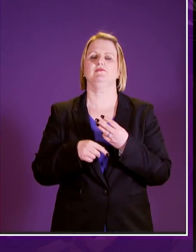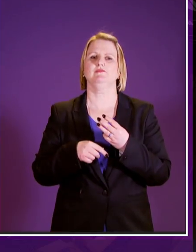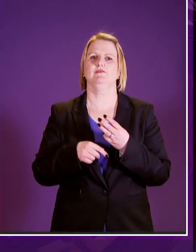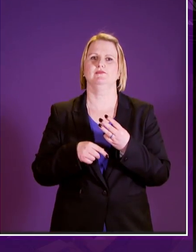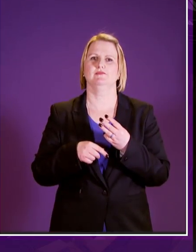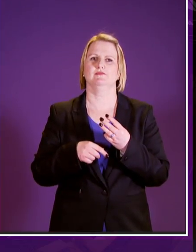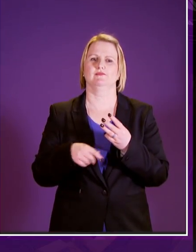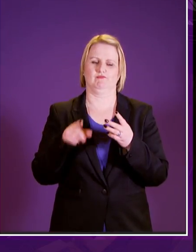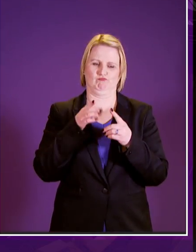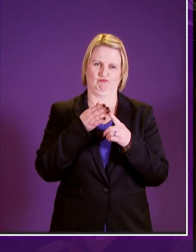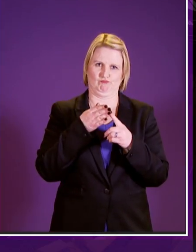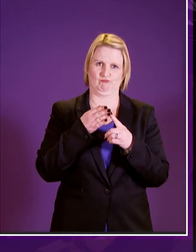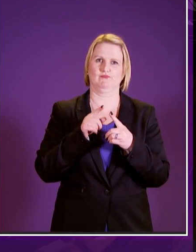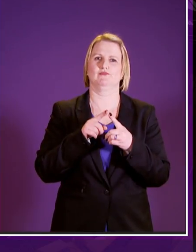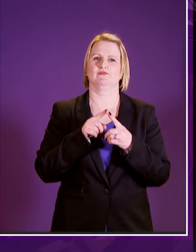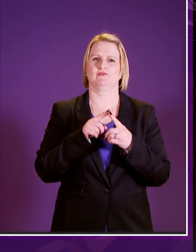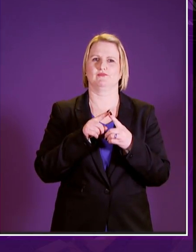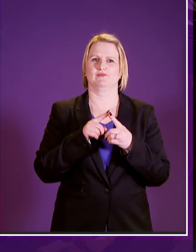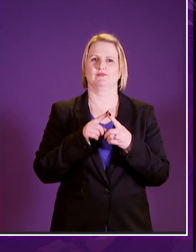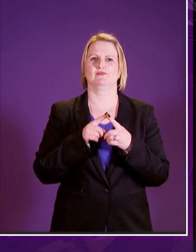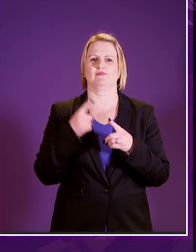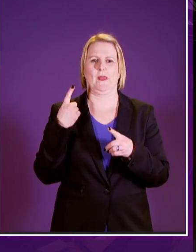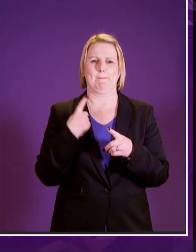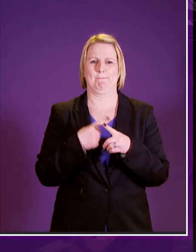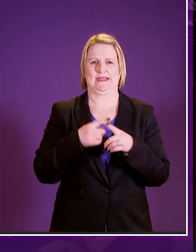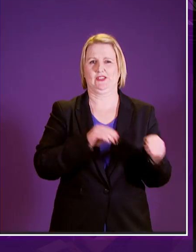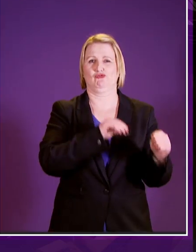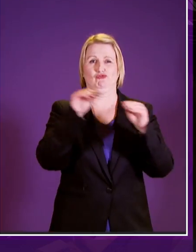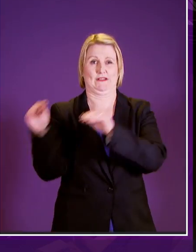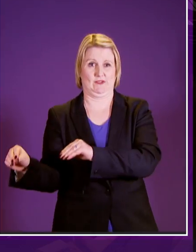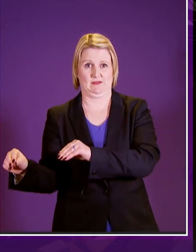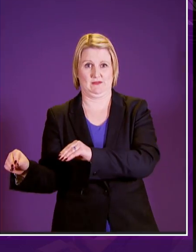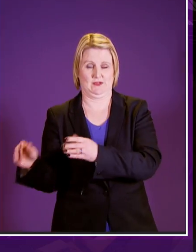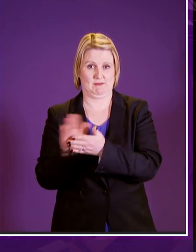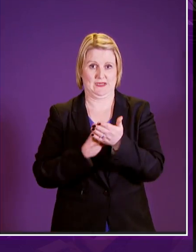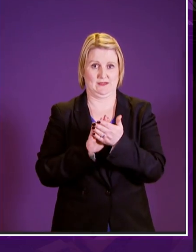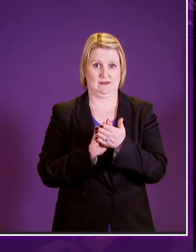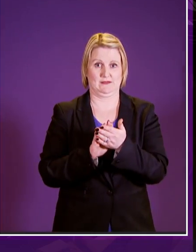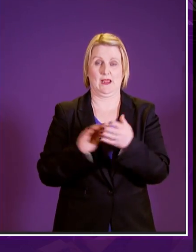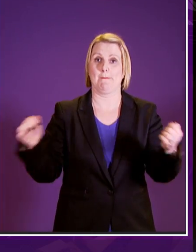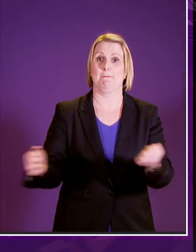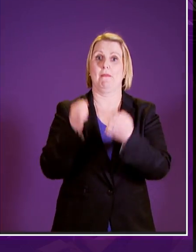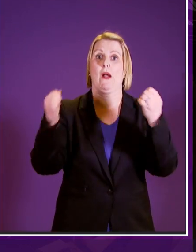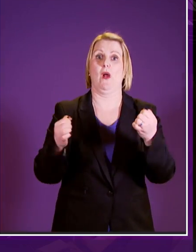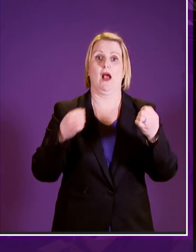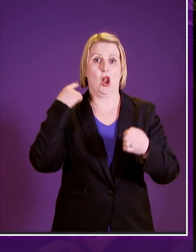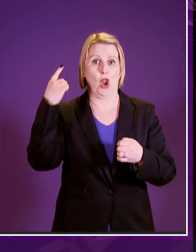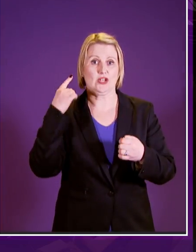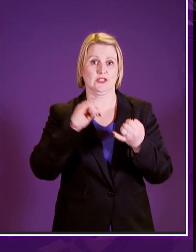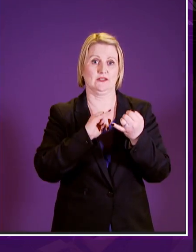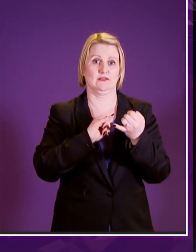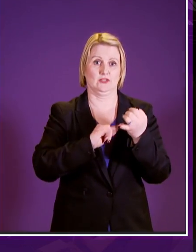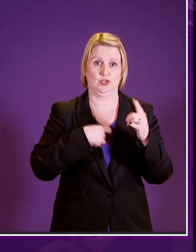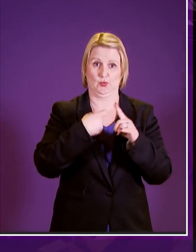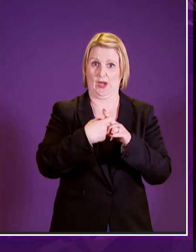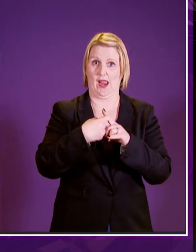security the first is a concern around the pace of transfer are we move are we transferring powers from westminster to hollywood as